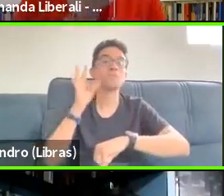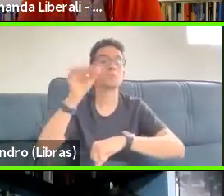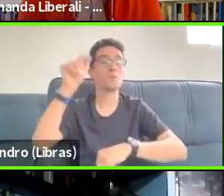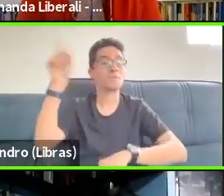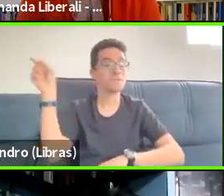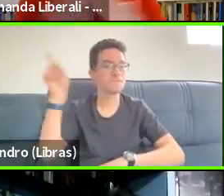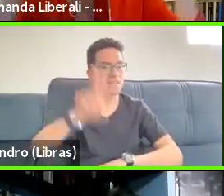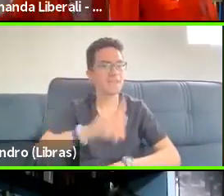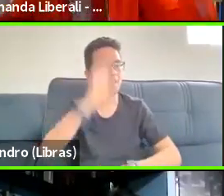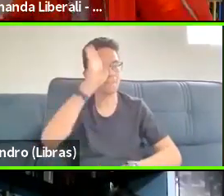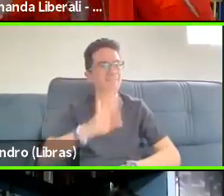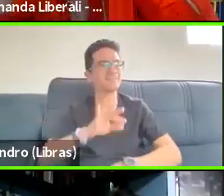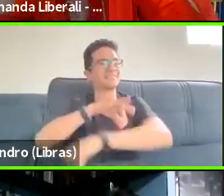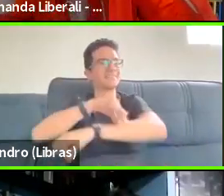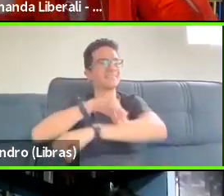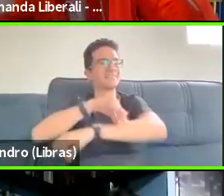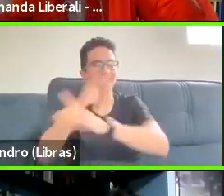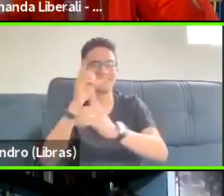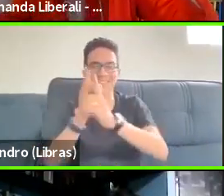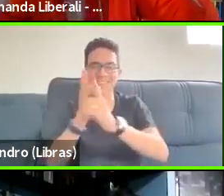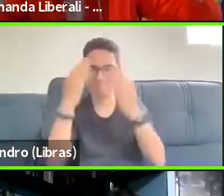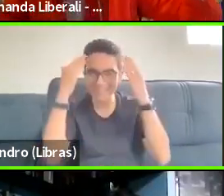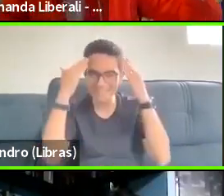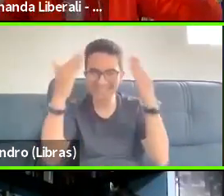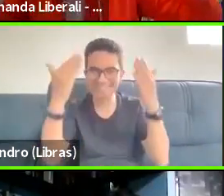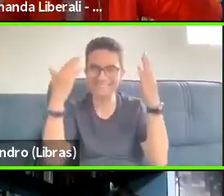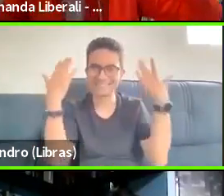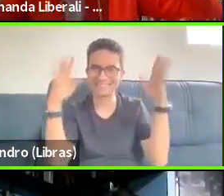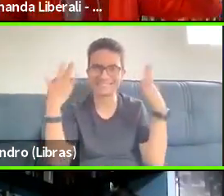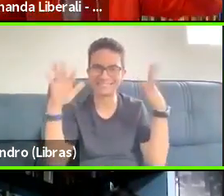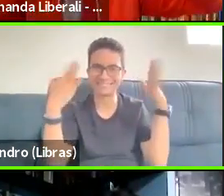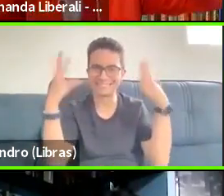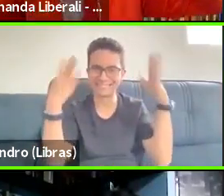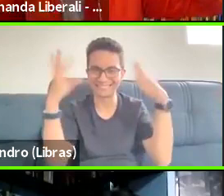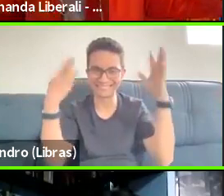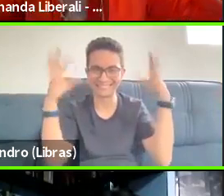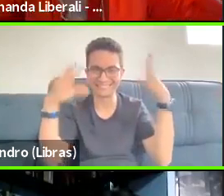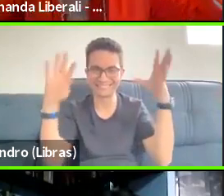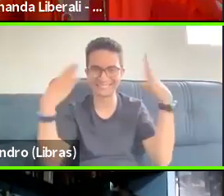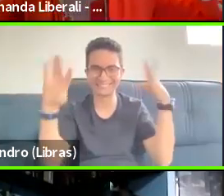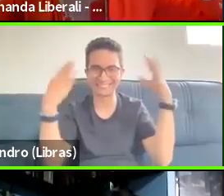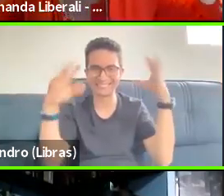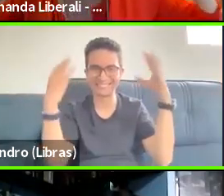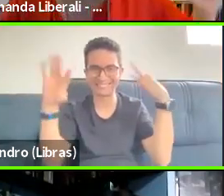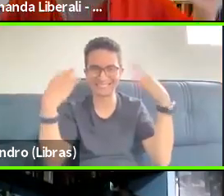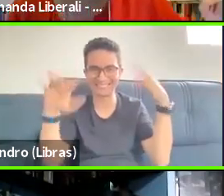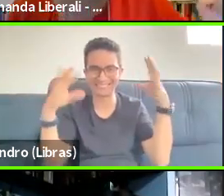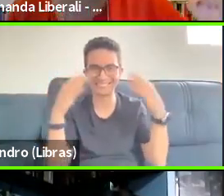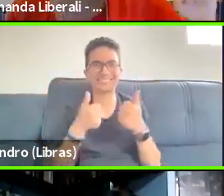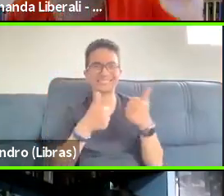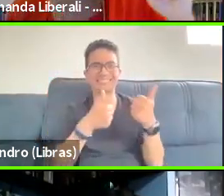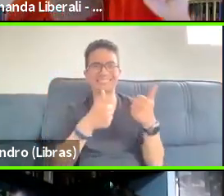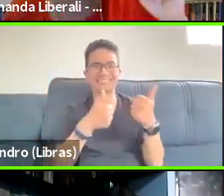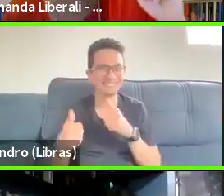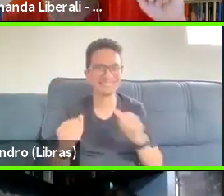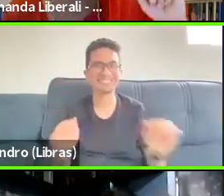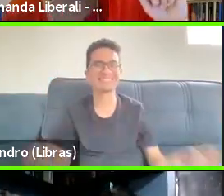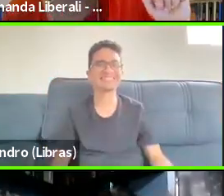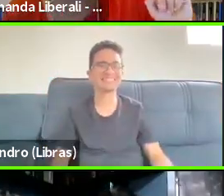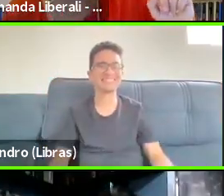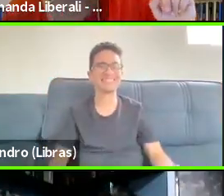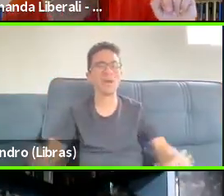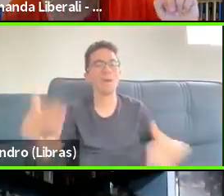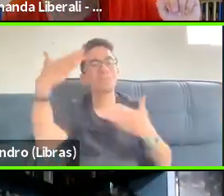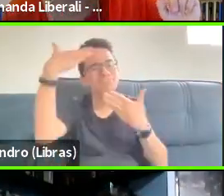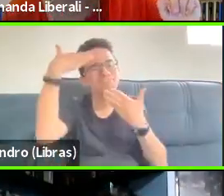Thank you very much. round of applause. Thank you. Thank Oh, great. Thank you people on the internet.